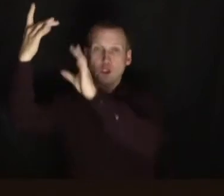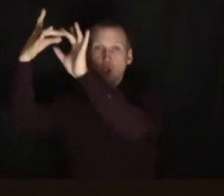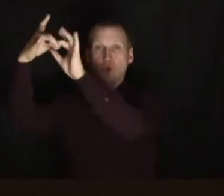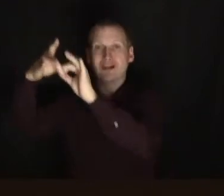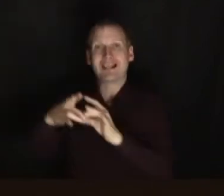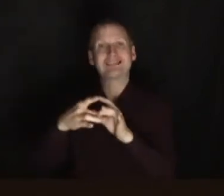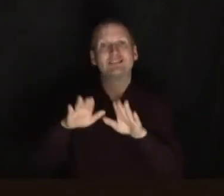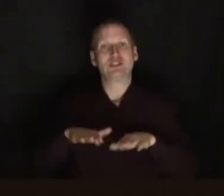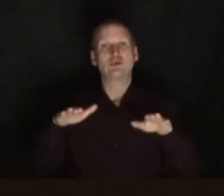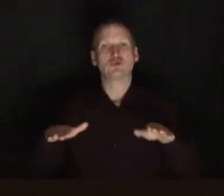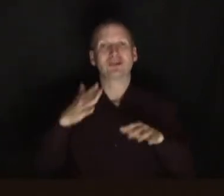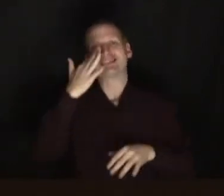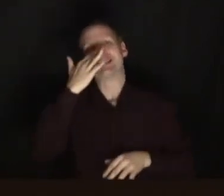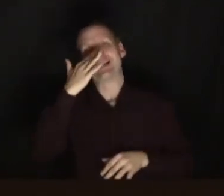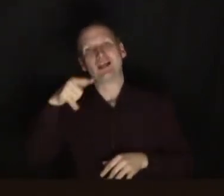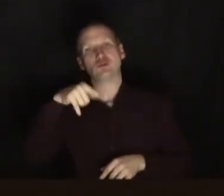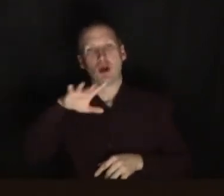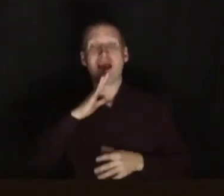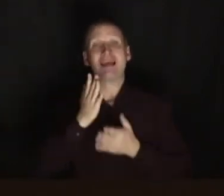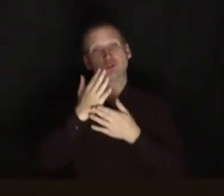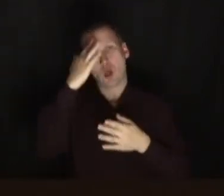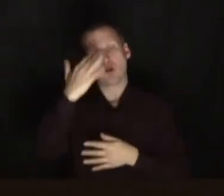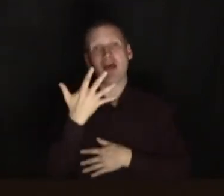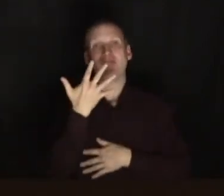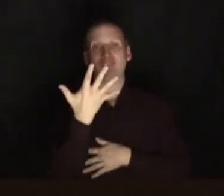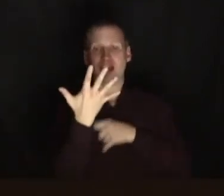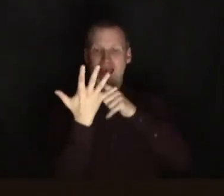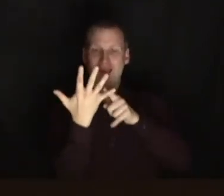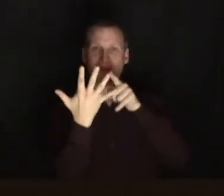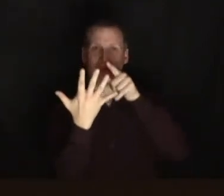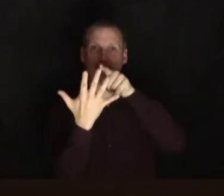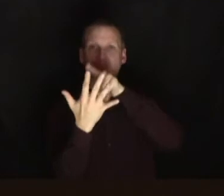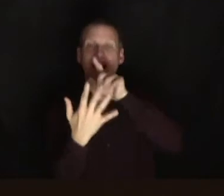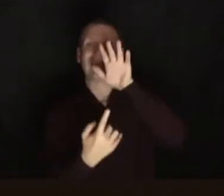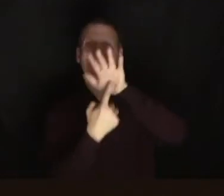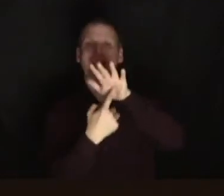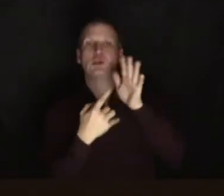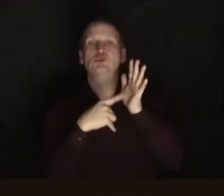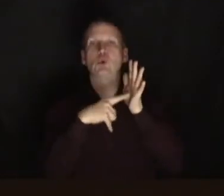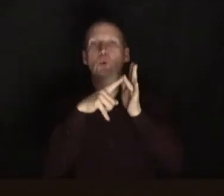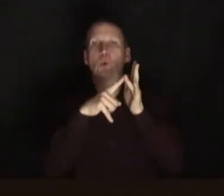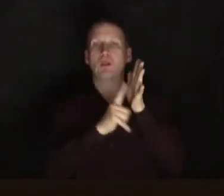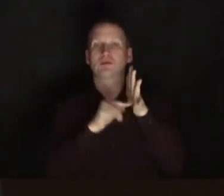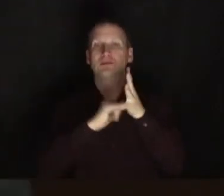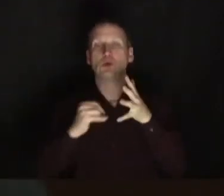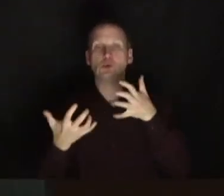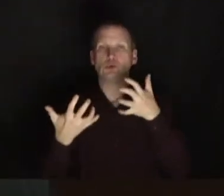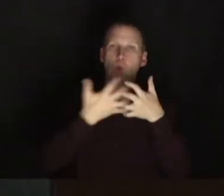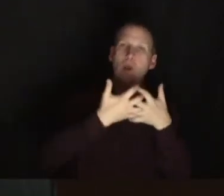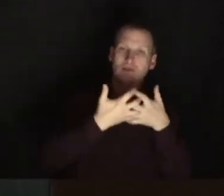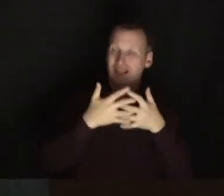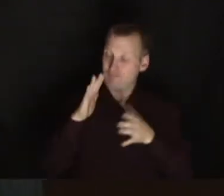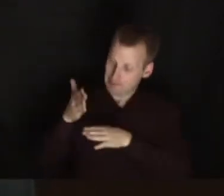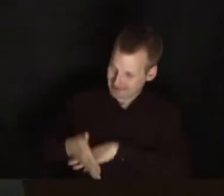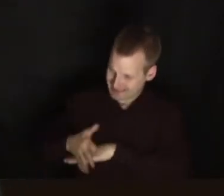and at the very heart of that is something called the five key tools. Now these are brilliant if you're busy and if you're imperfect